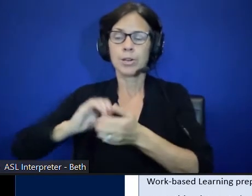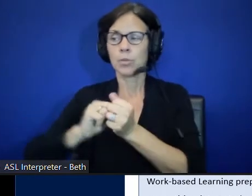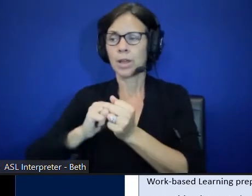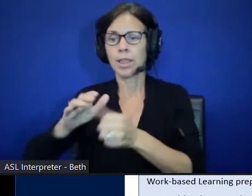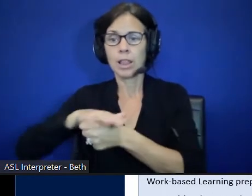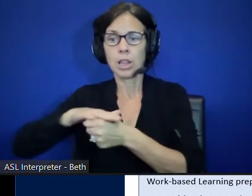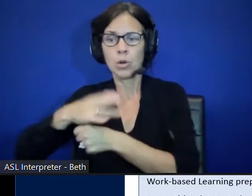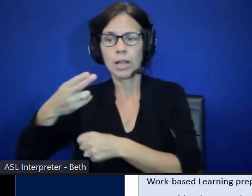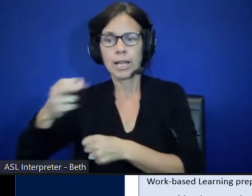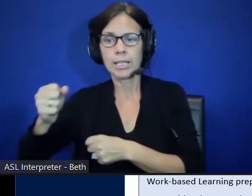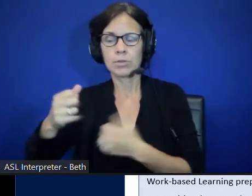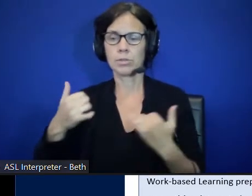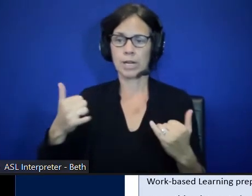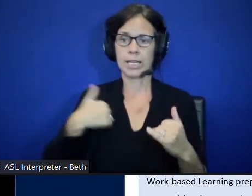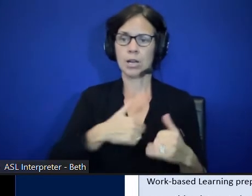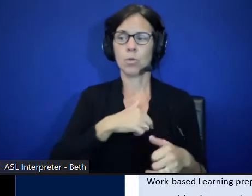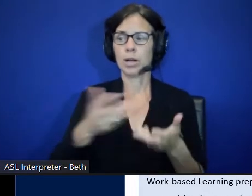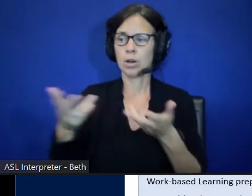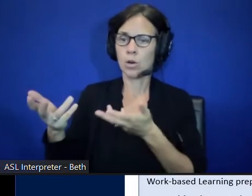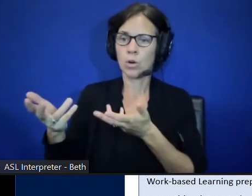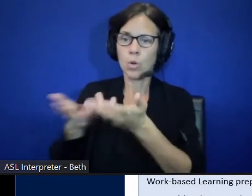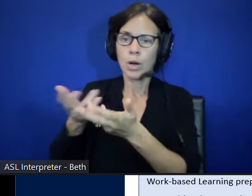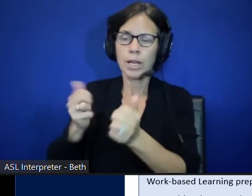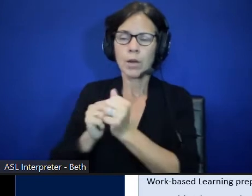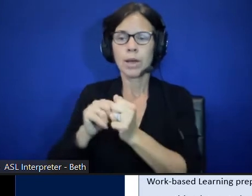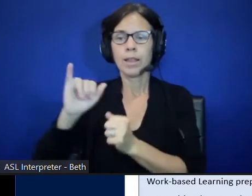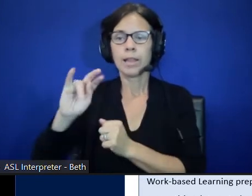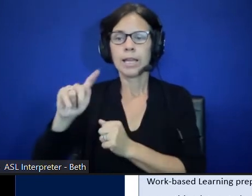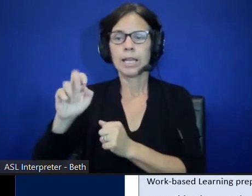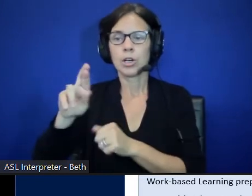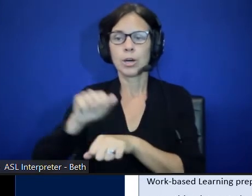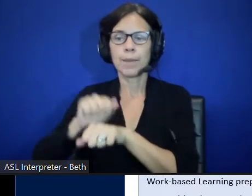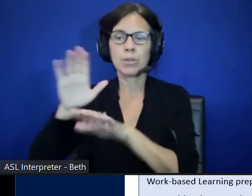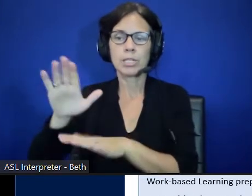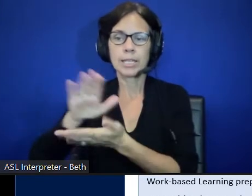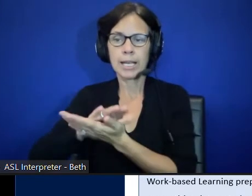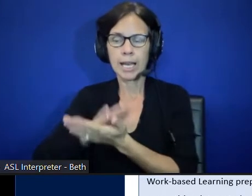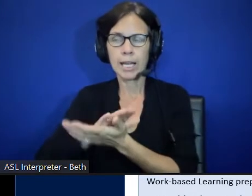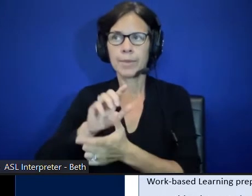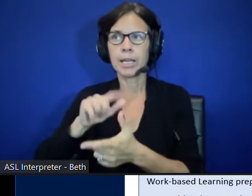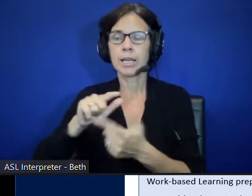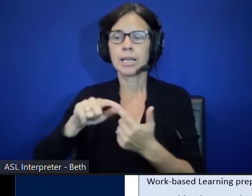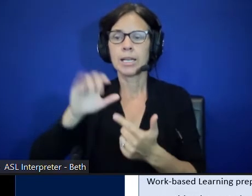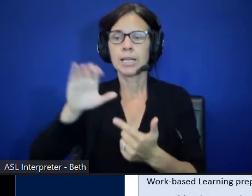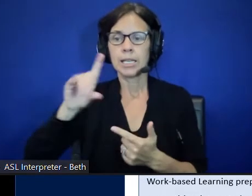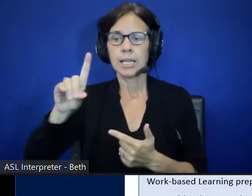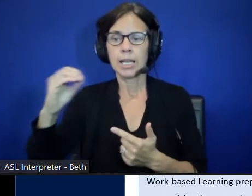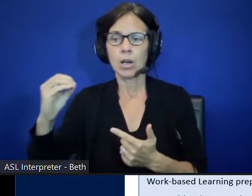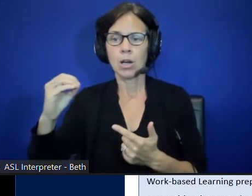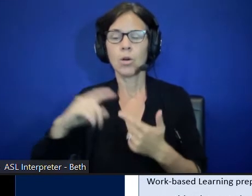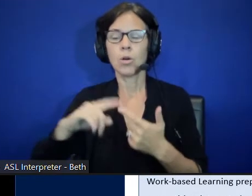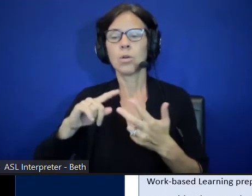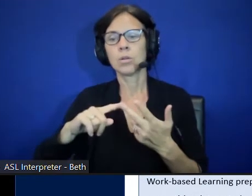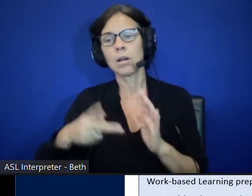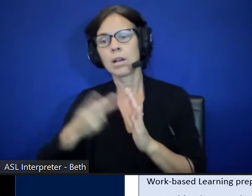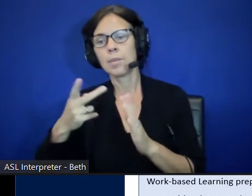schools. So right now we're working with Intermountain Academy, CDO. So we have a couple of schools in the Amphi